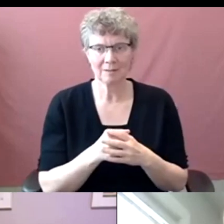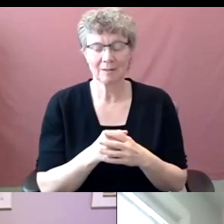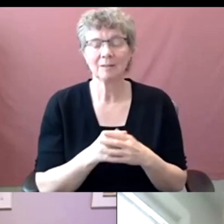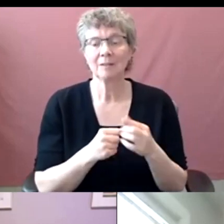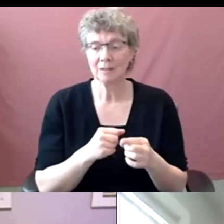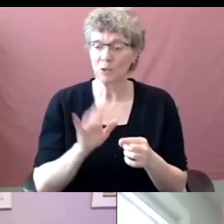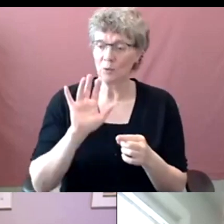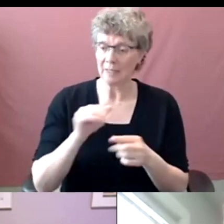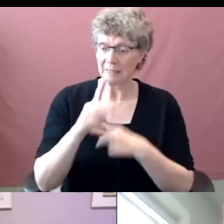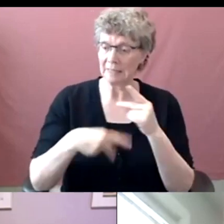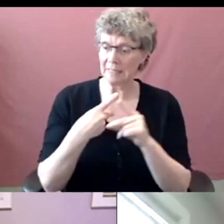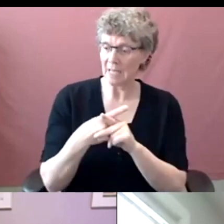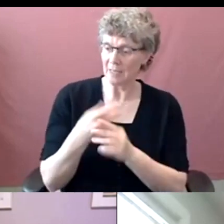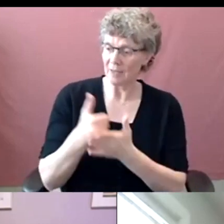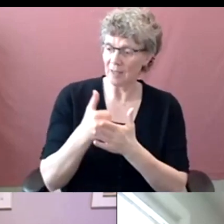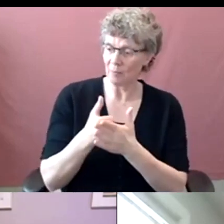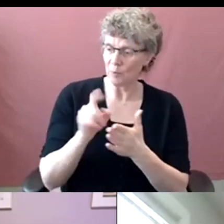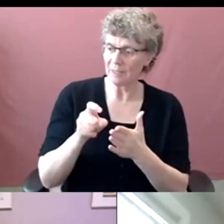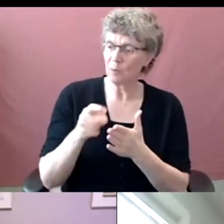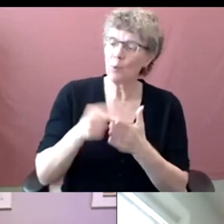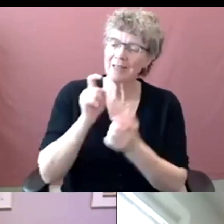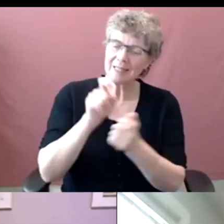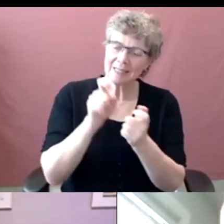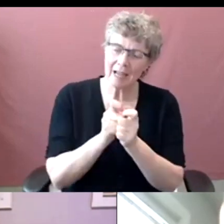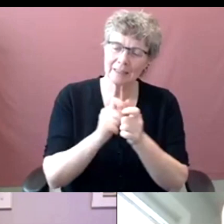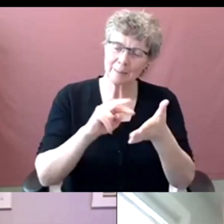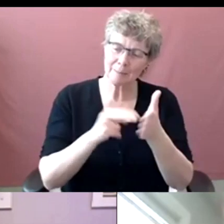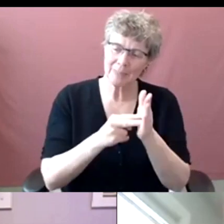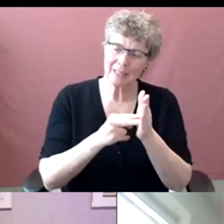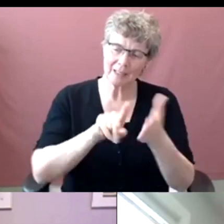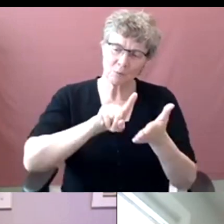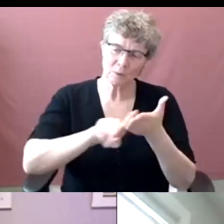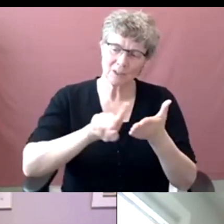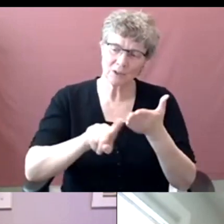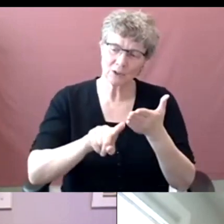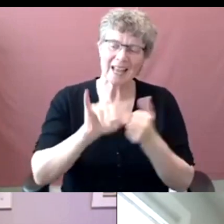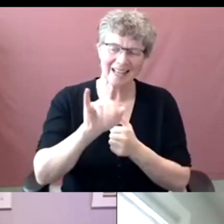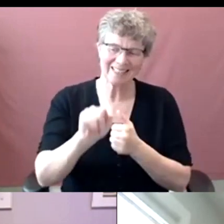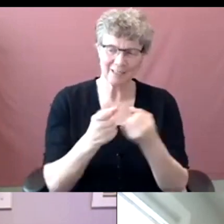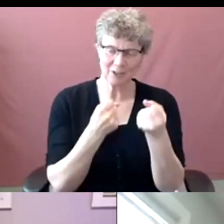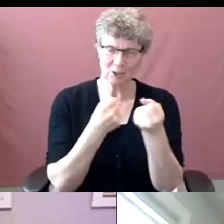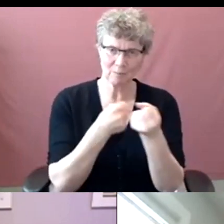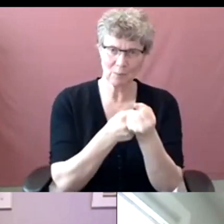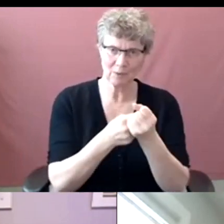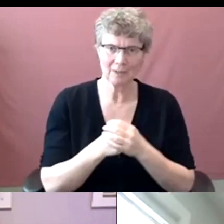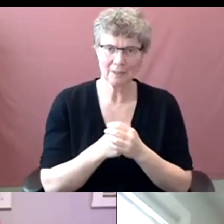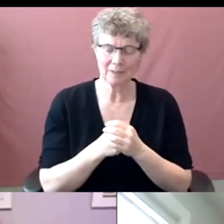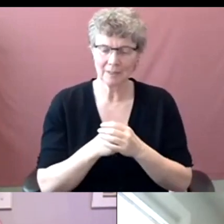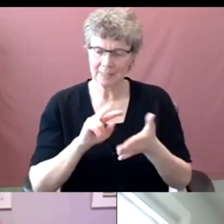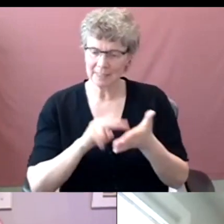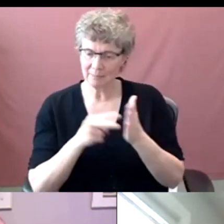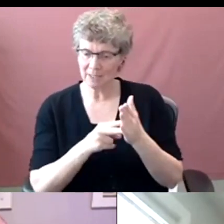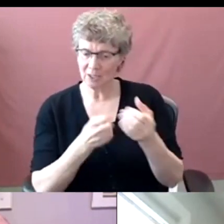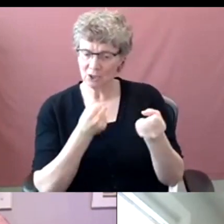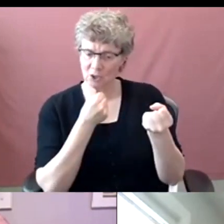terms of the definition of what exactly is the research support. Because it seems a bit nebulous at times as to, are you supporting researchers or are you supporting